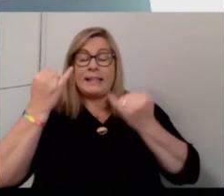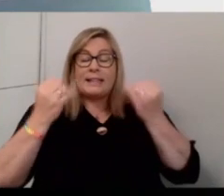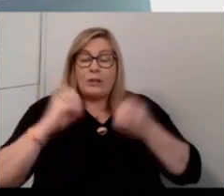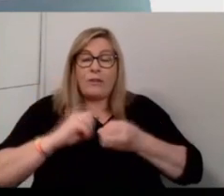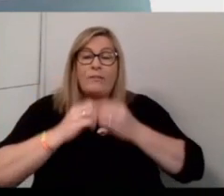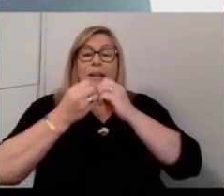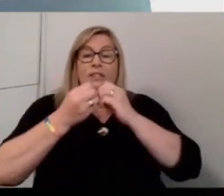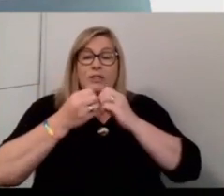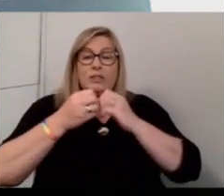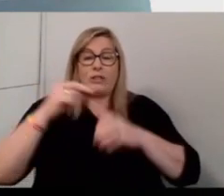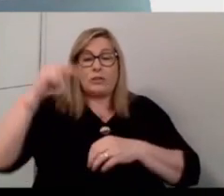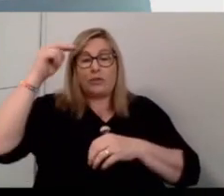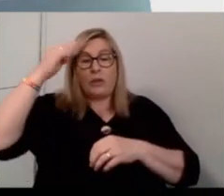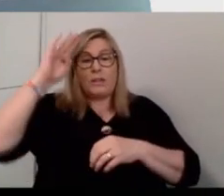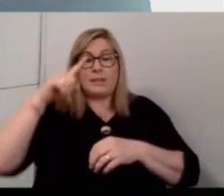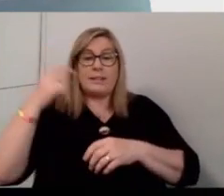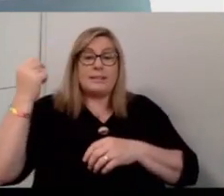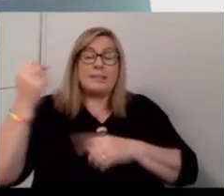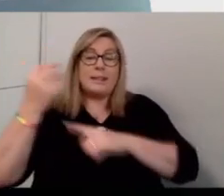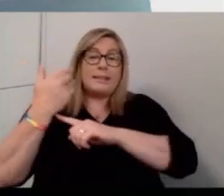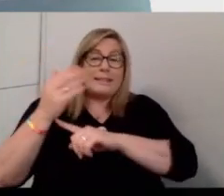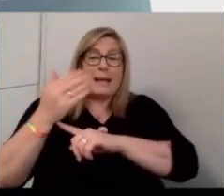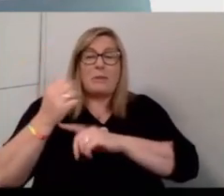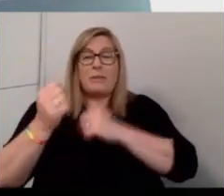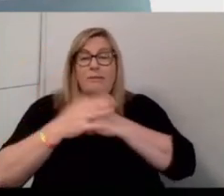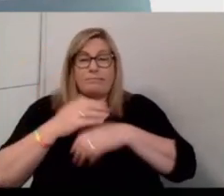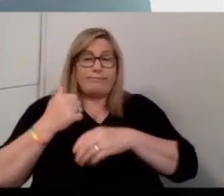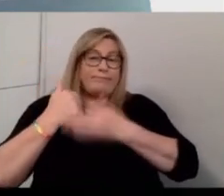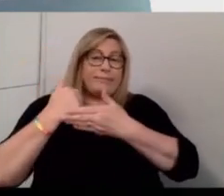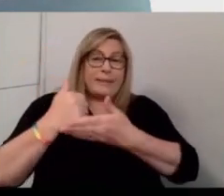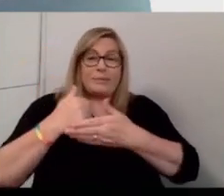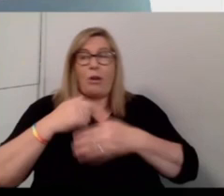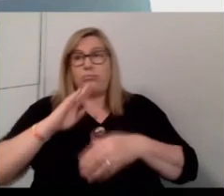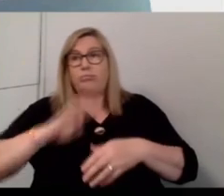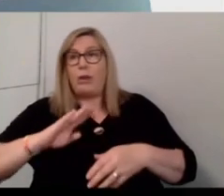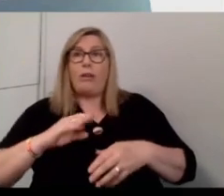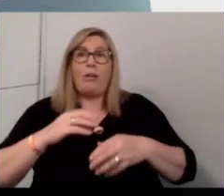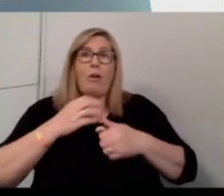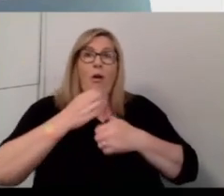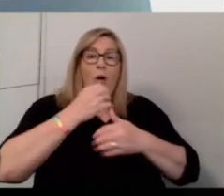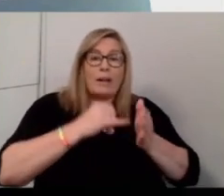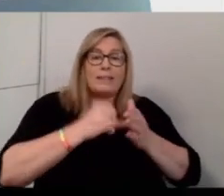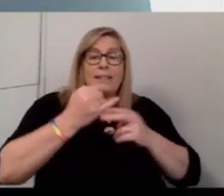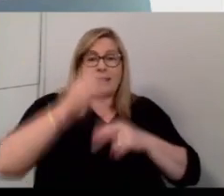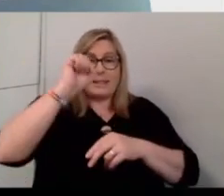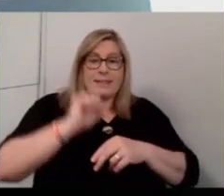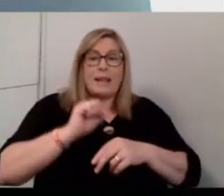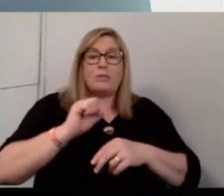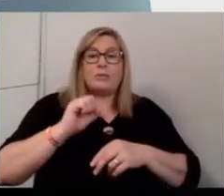signpost for health and life sciences up here in the north. There's a sister or brother organization down in the south, Health Innovation Hub Island.